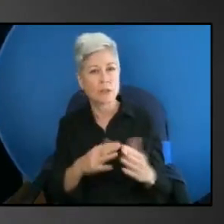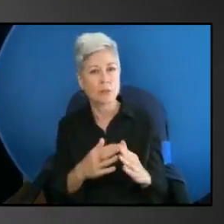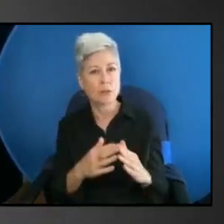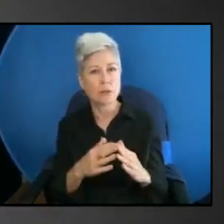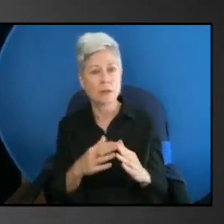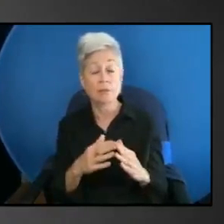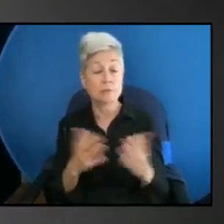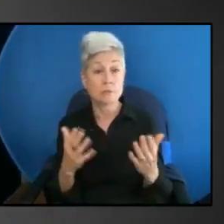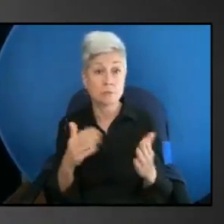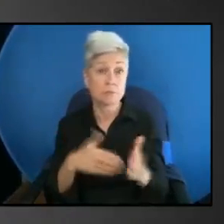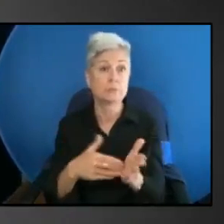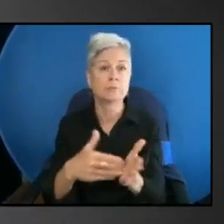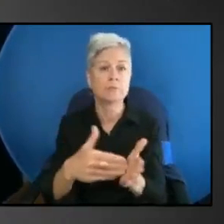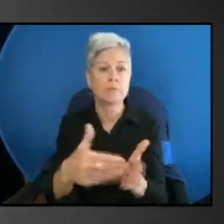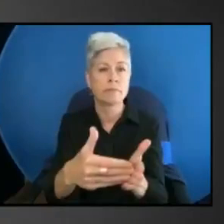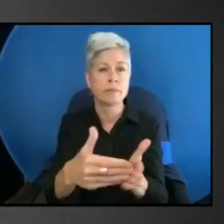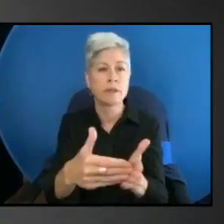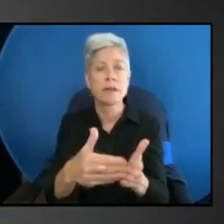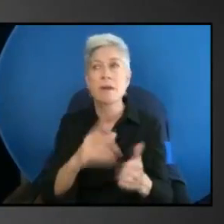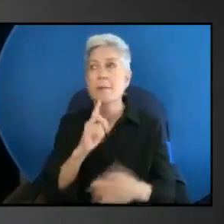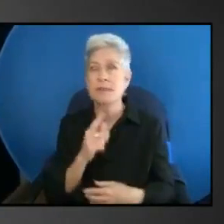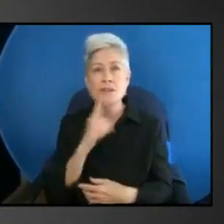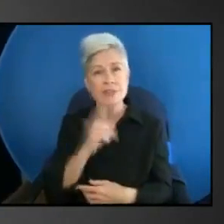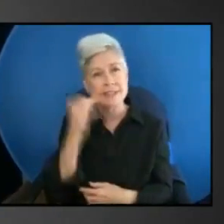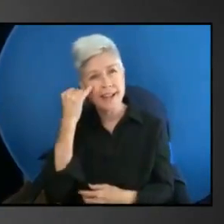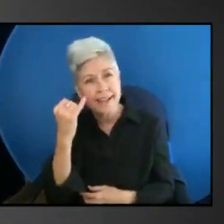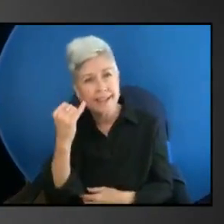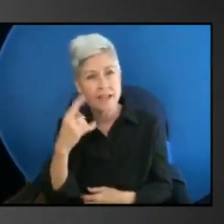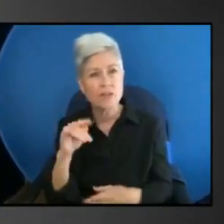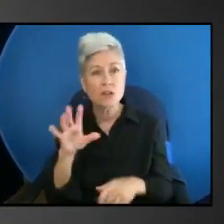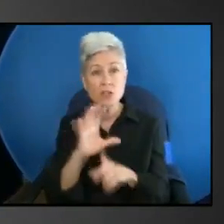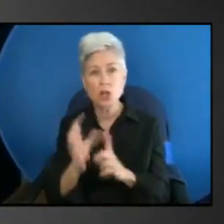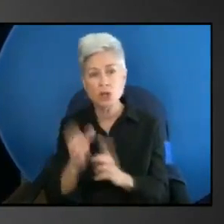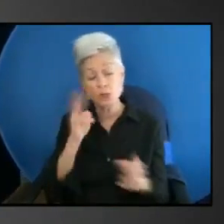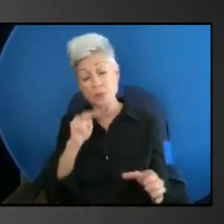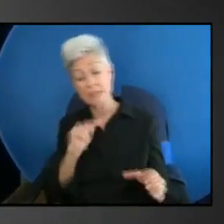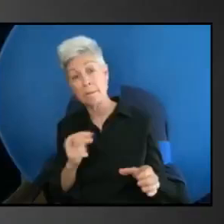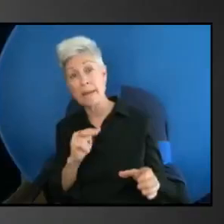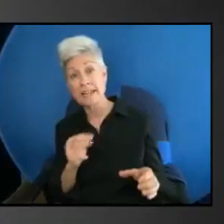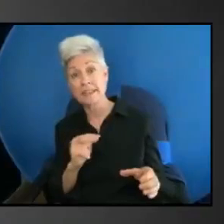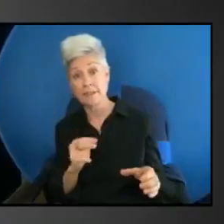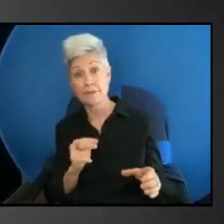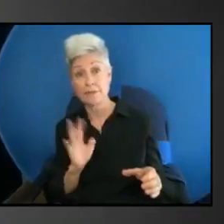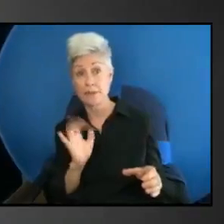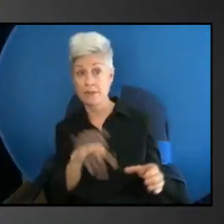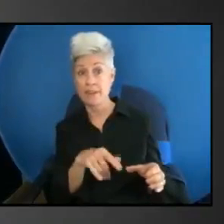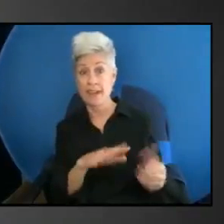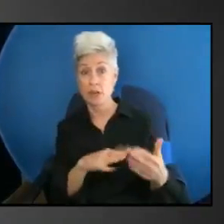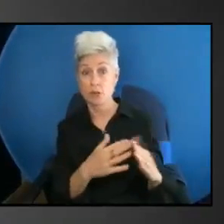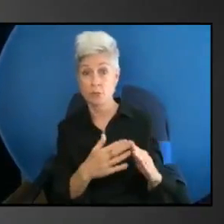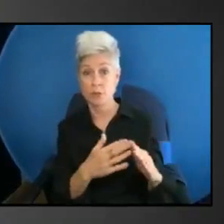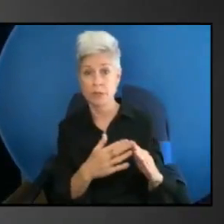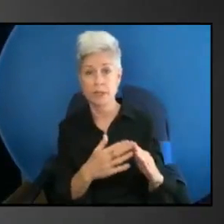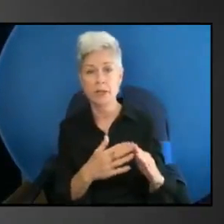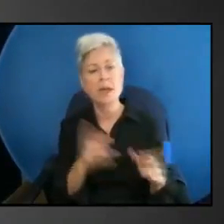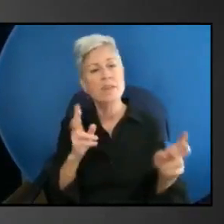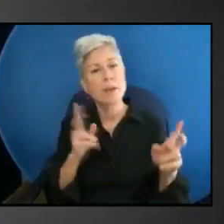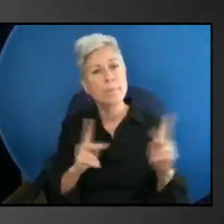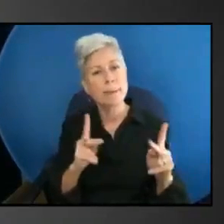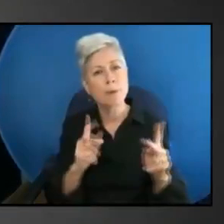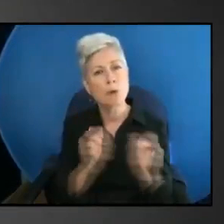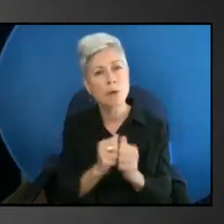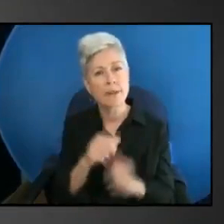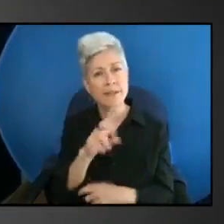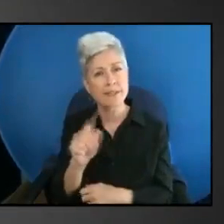is there's this historical cultural perspective of people with disabilities as